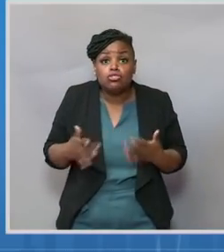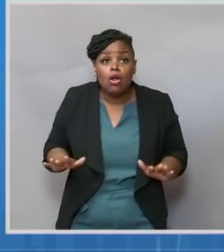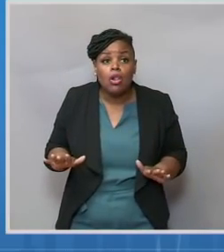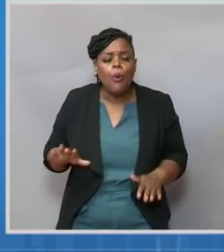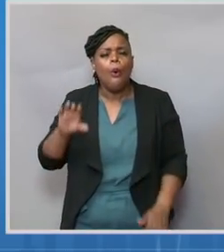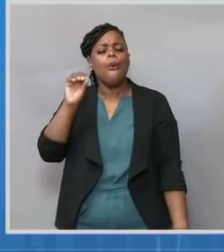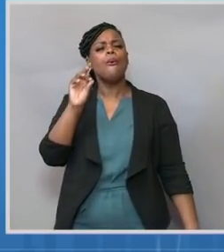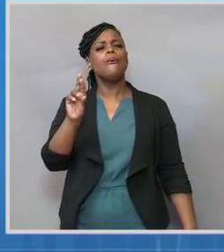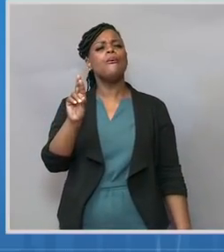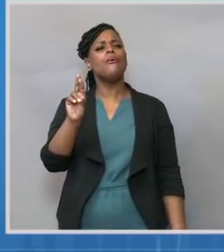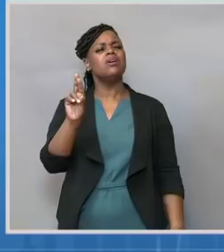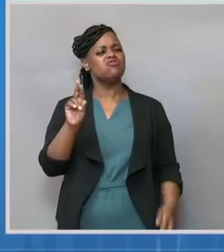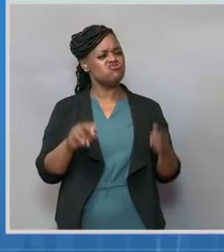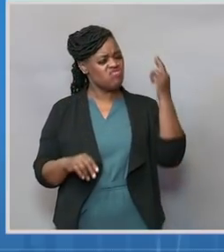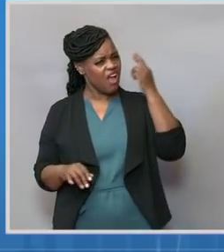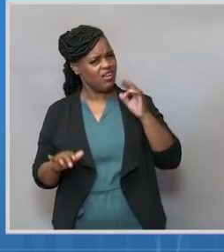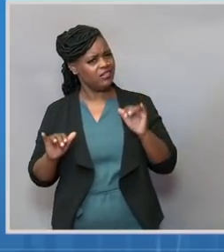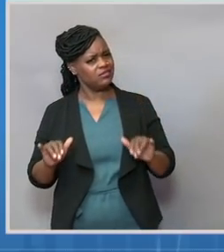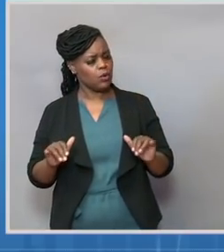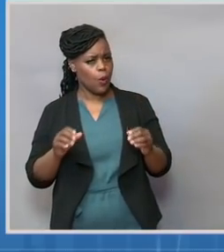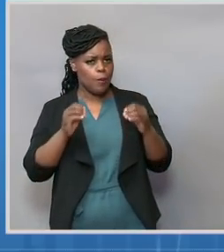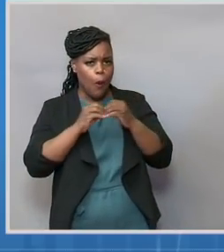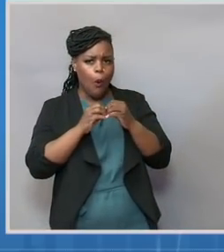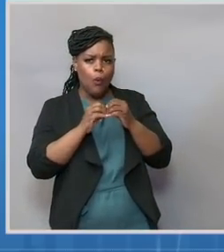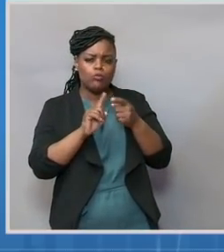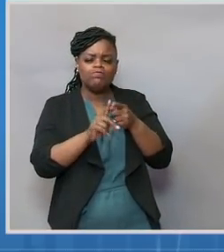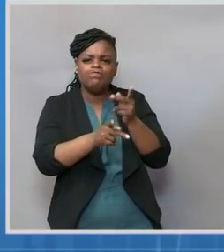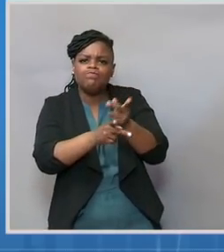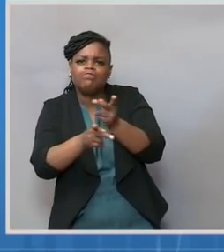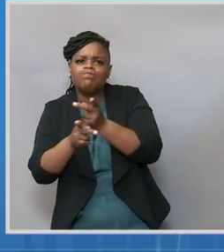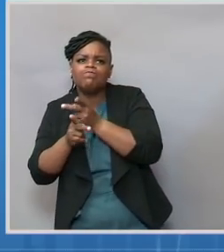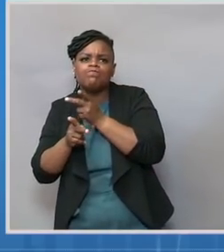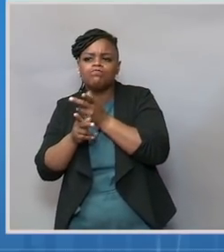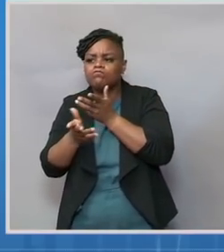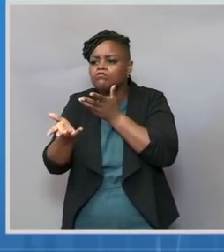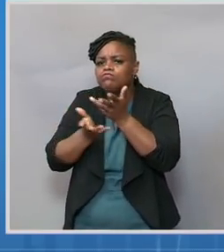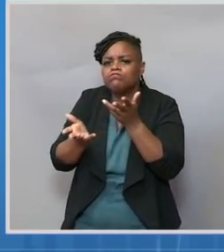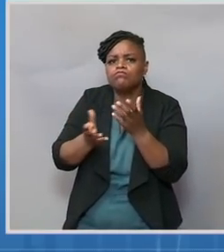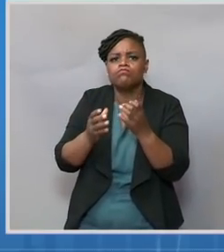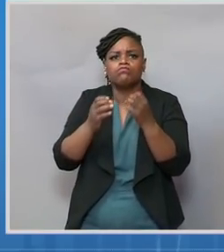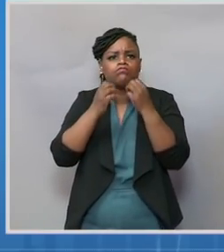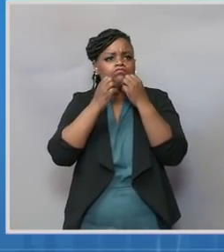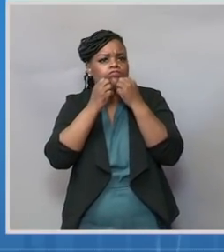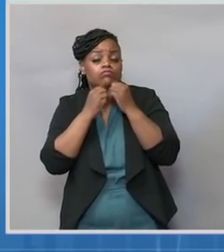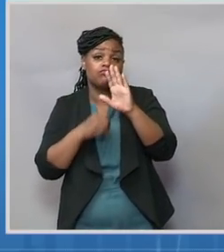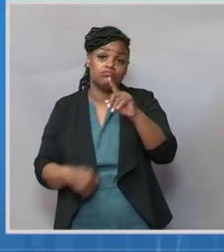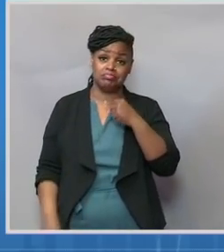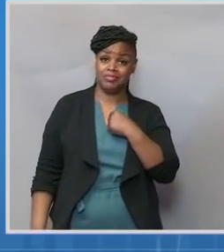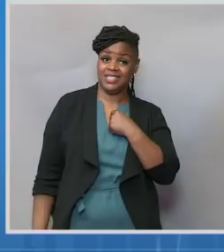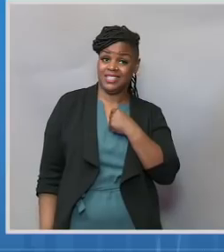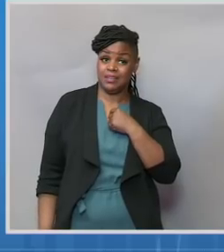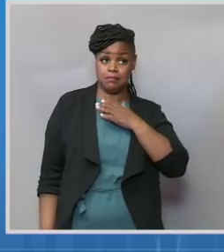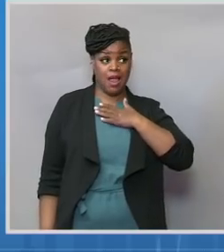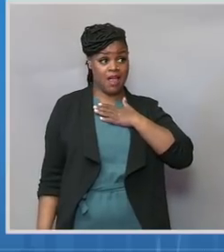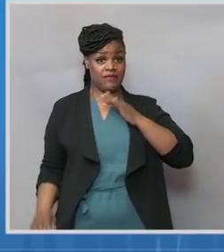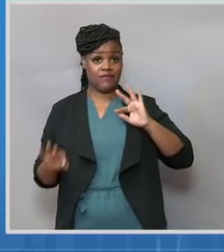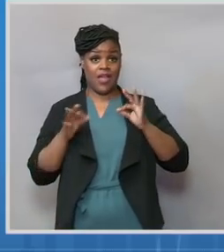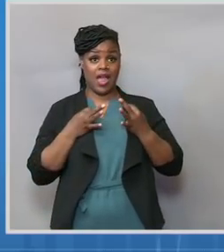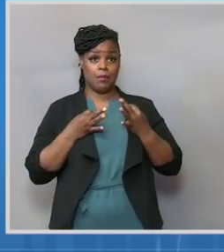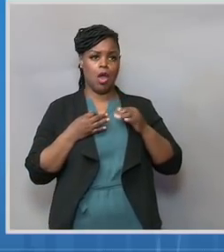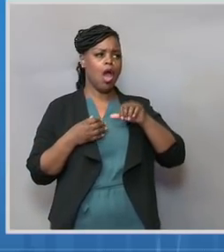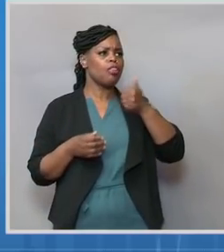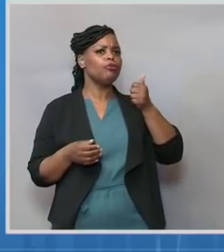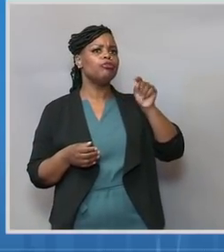protect one another? And my family and countless other immigrants came to this country, whether it was a few years ago or a few generations ago,